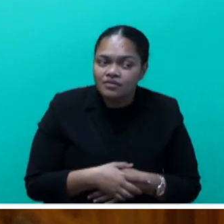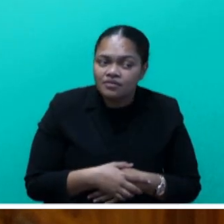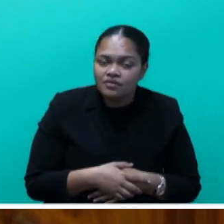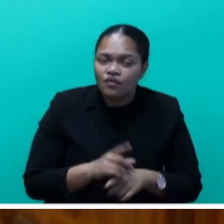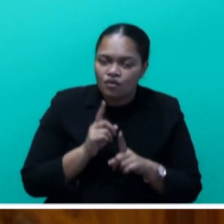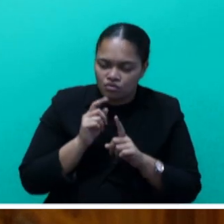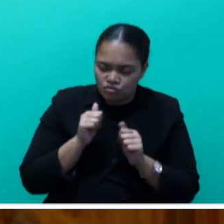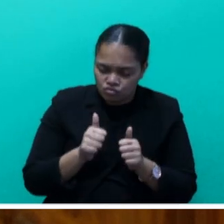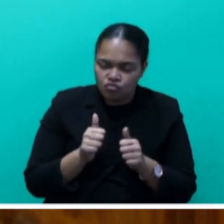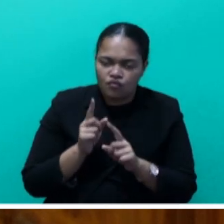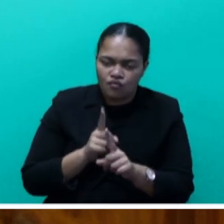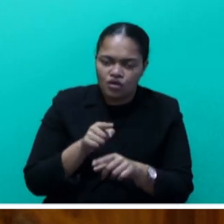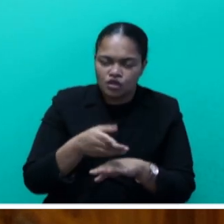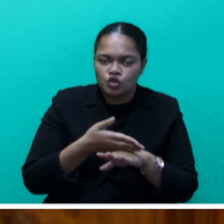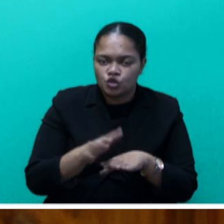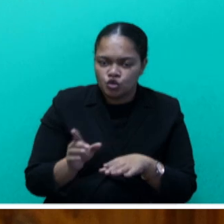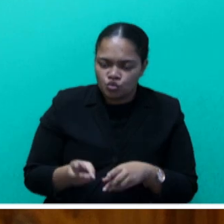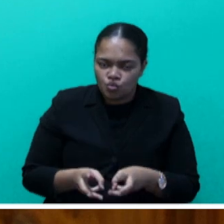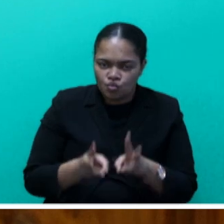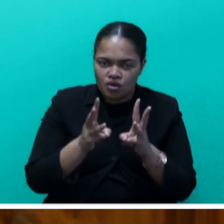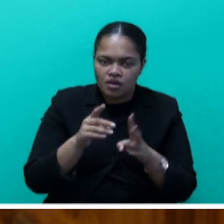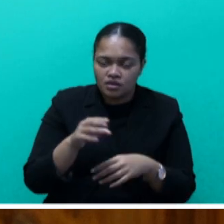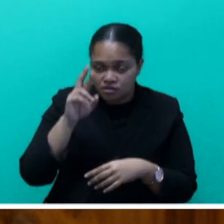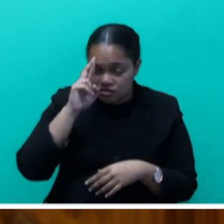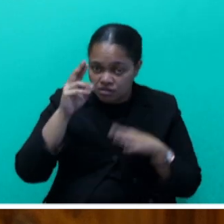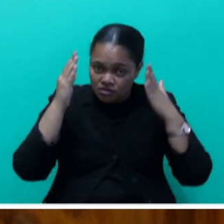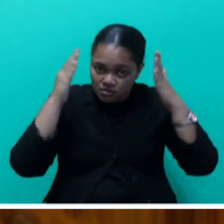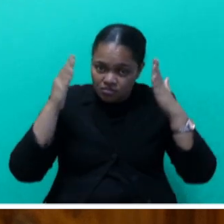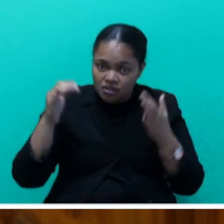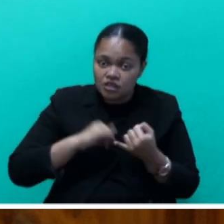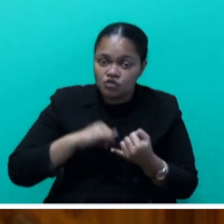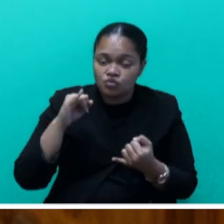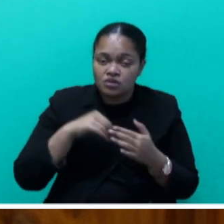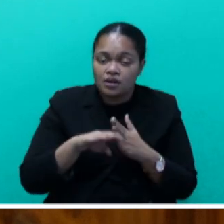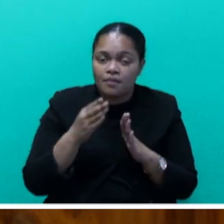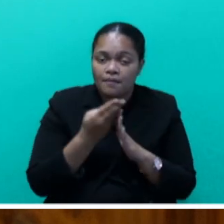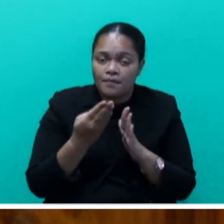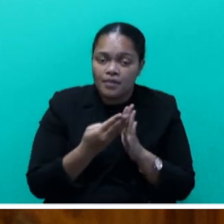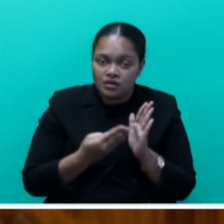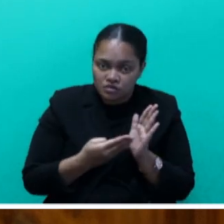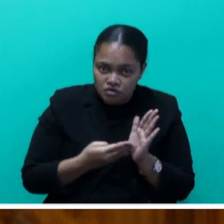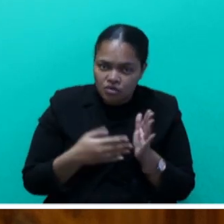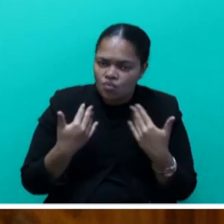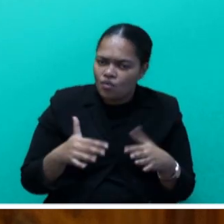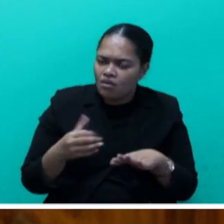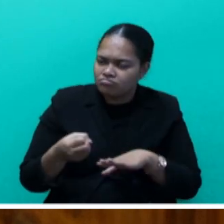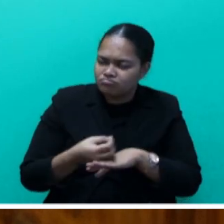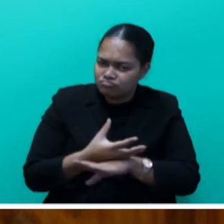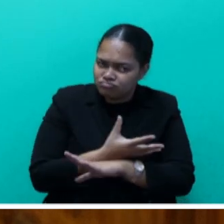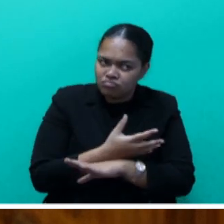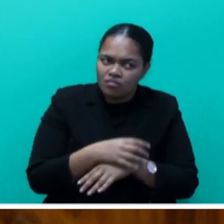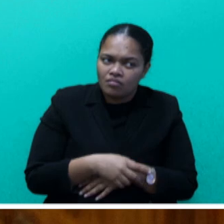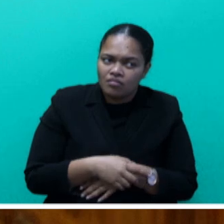new direction. Mr. Speaker said, the increase in budget is inspired by policies